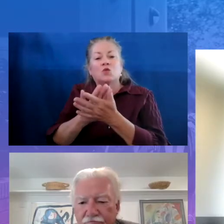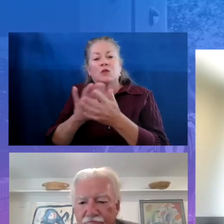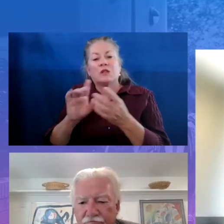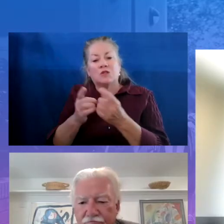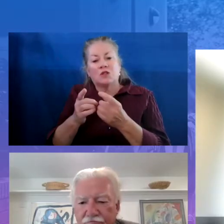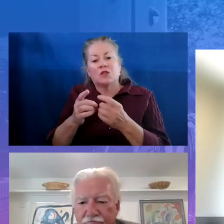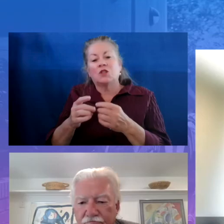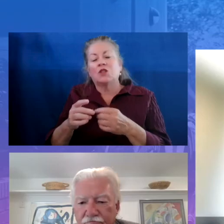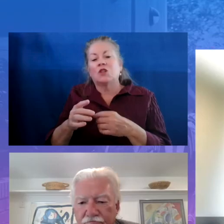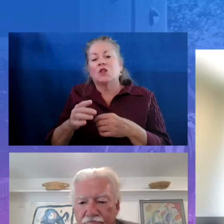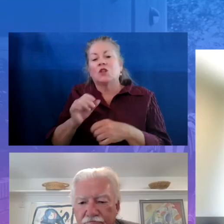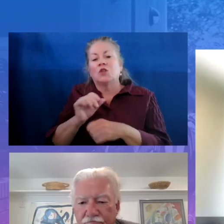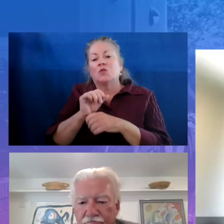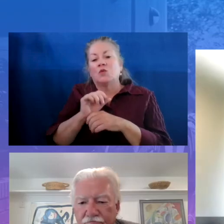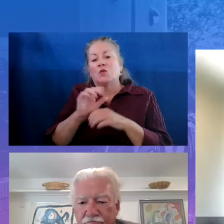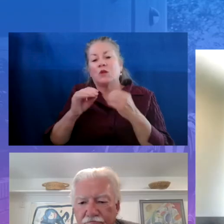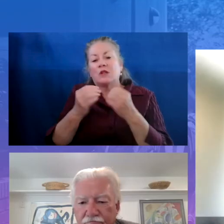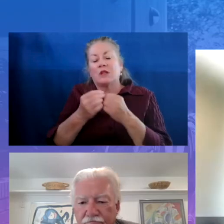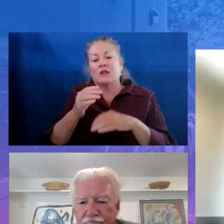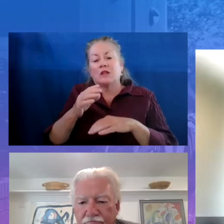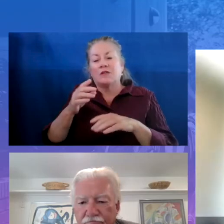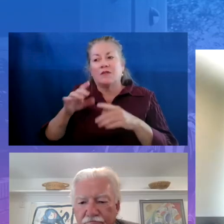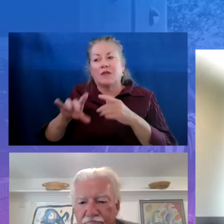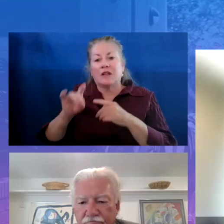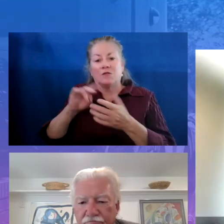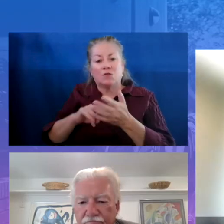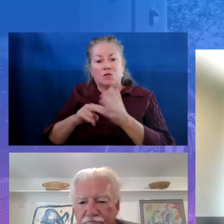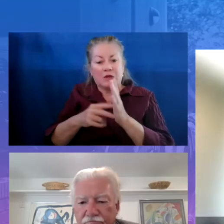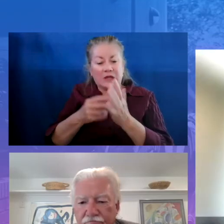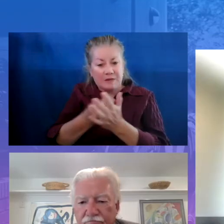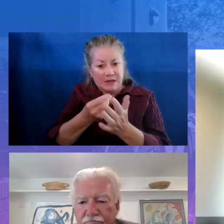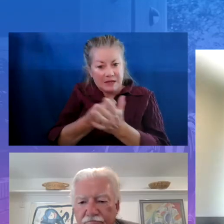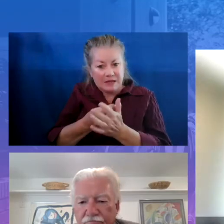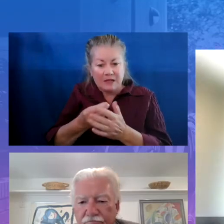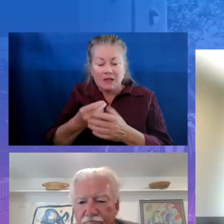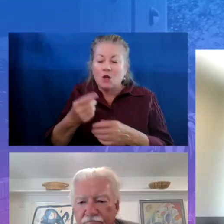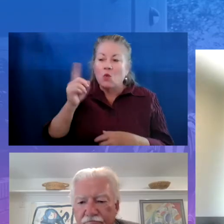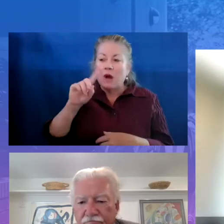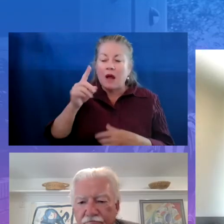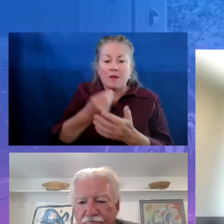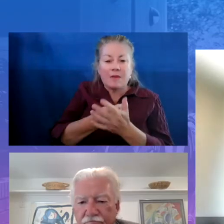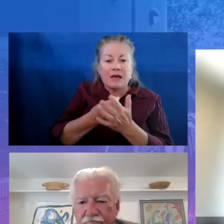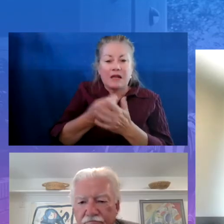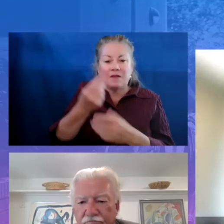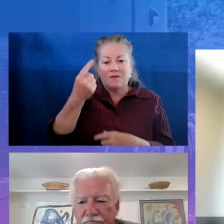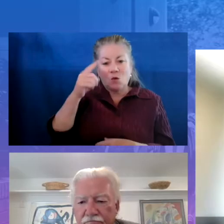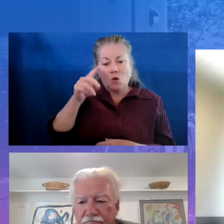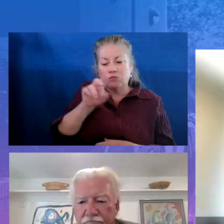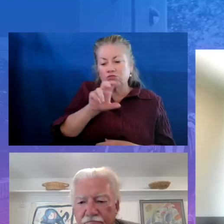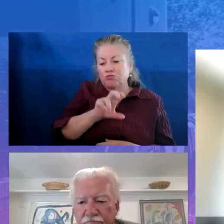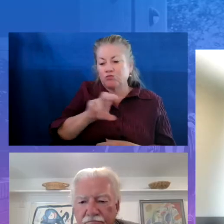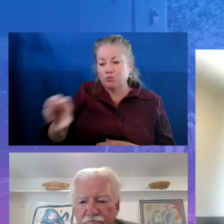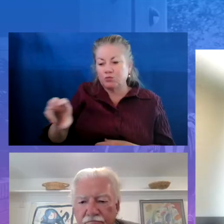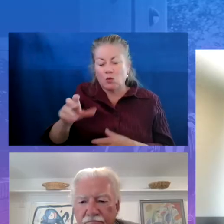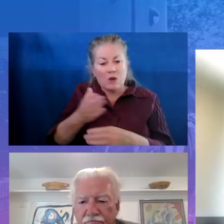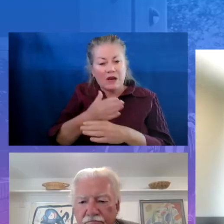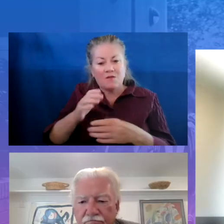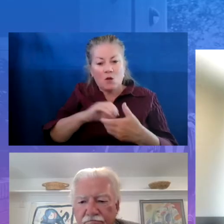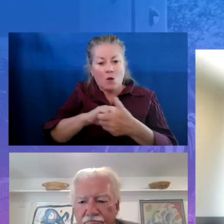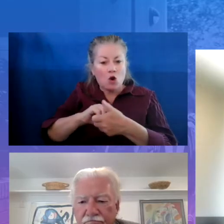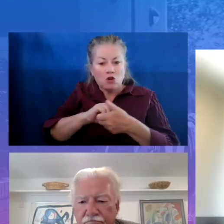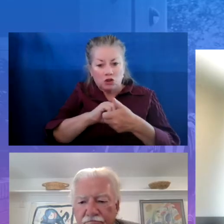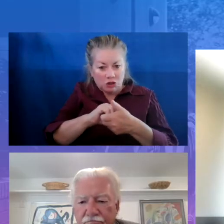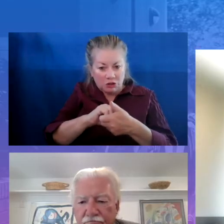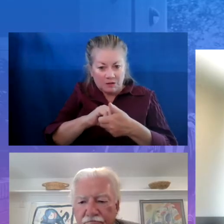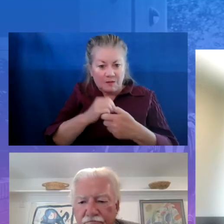your purpose. What are you supposed to be doing? So make sure that whatever partnership you're looking at is going to